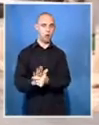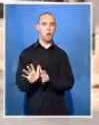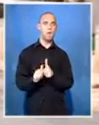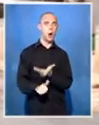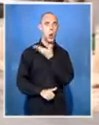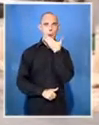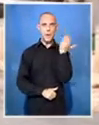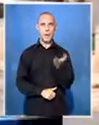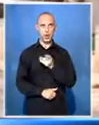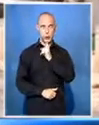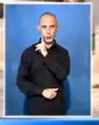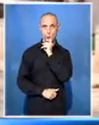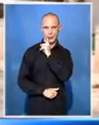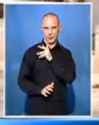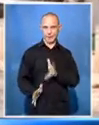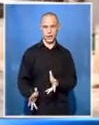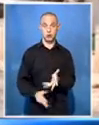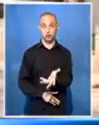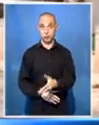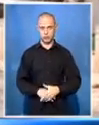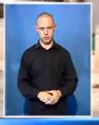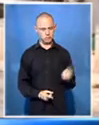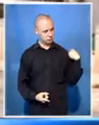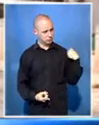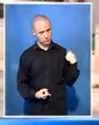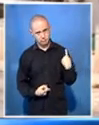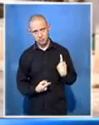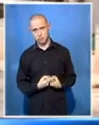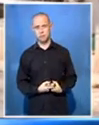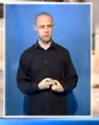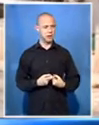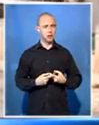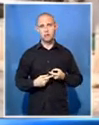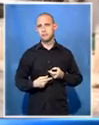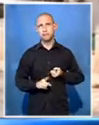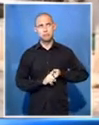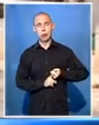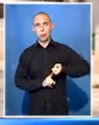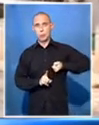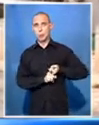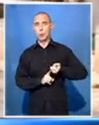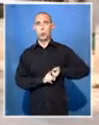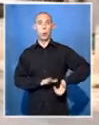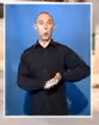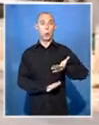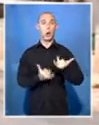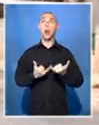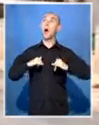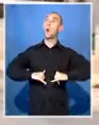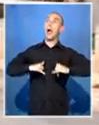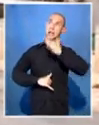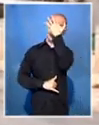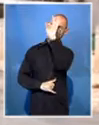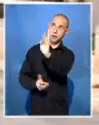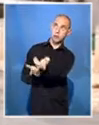It's a fight that has been going on for years. As residents await the response from government, the situation remains on